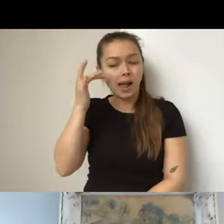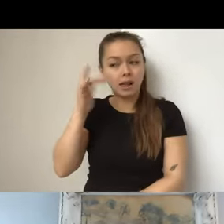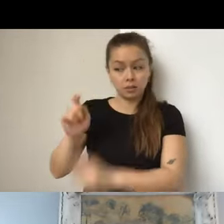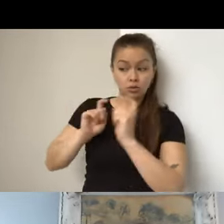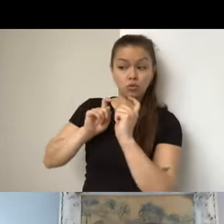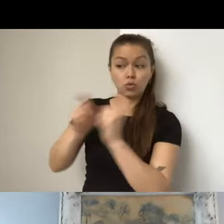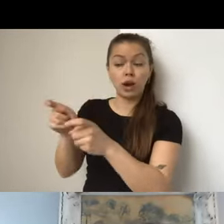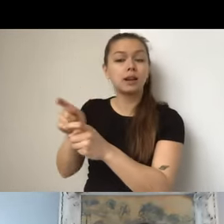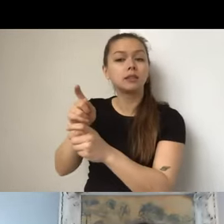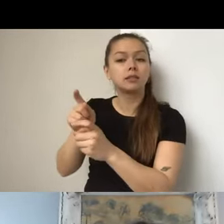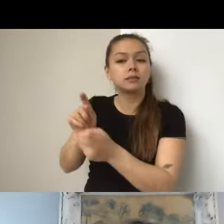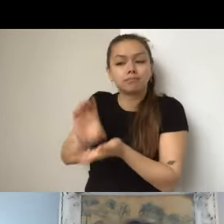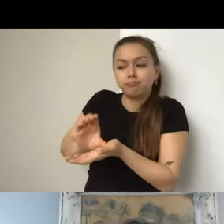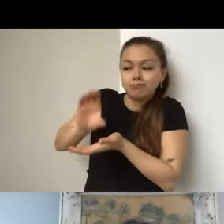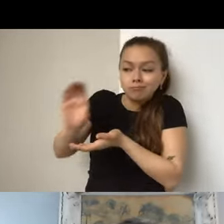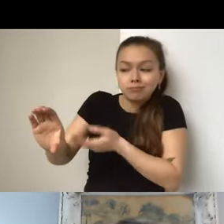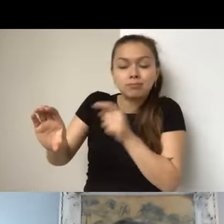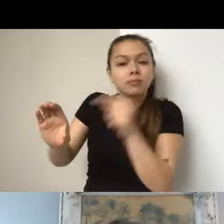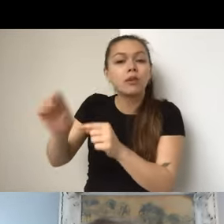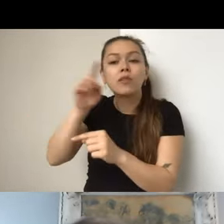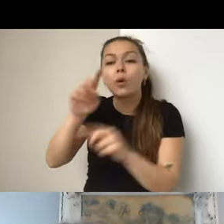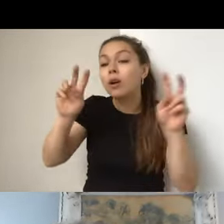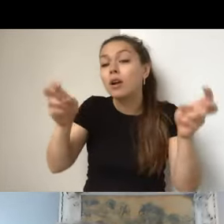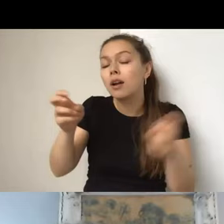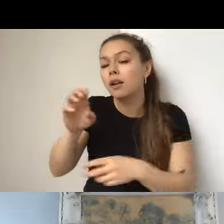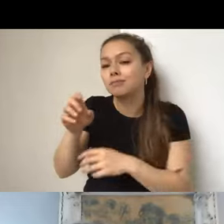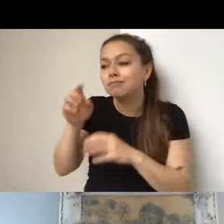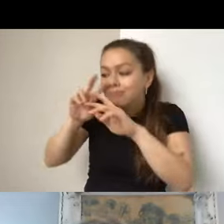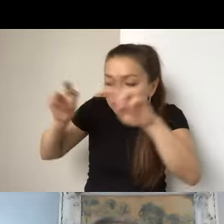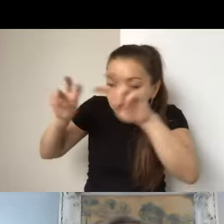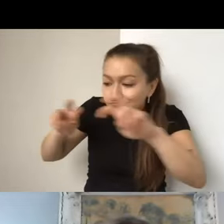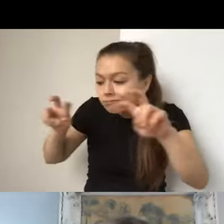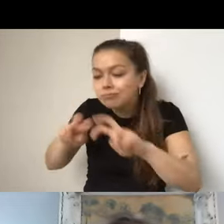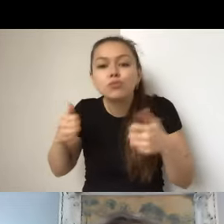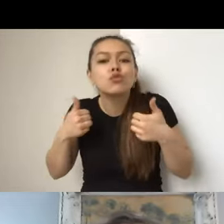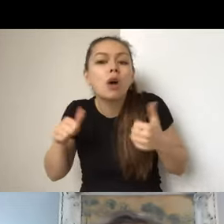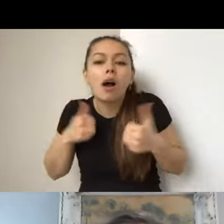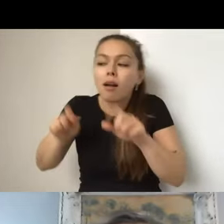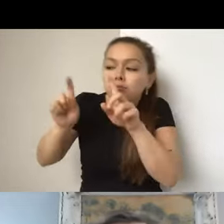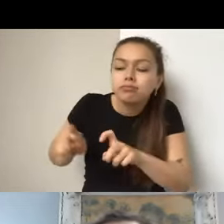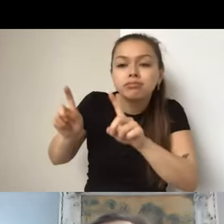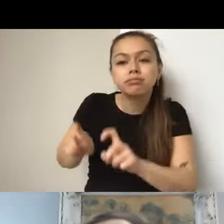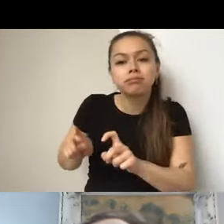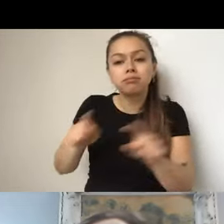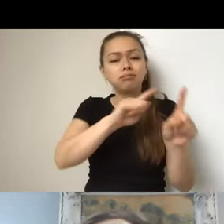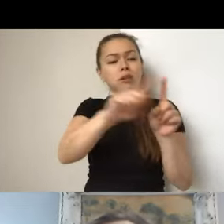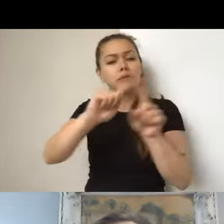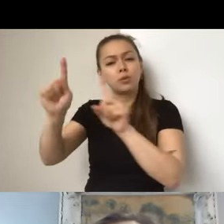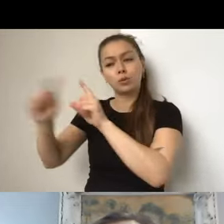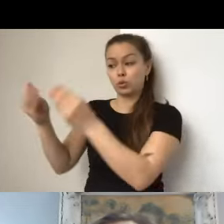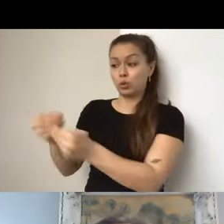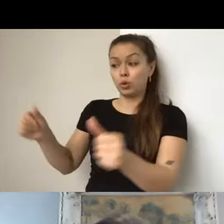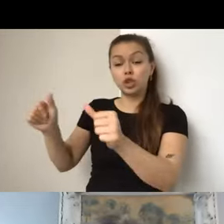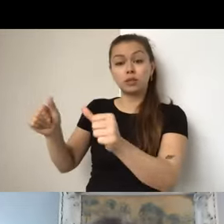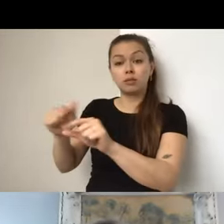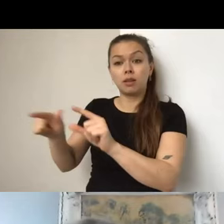is giving you funding that allows you to do exploration into digitally enabled solutions without requiring